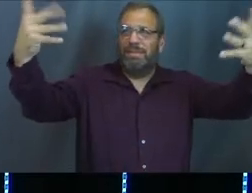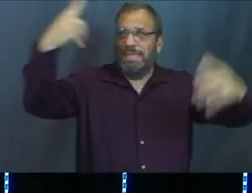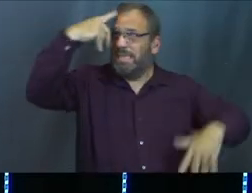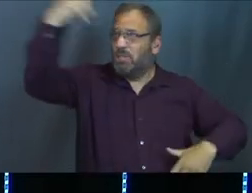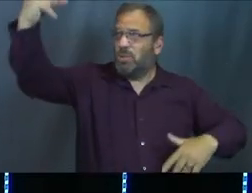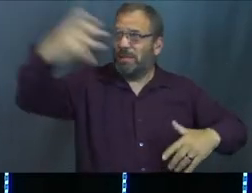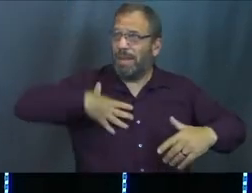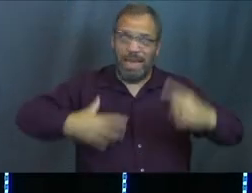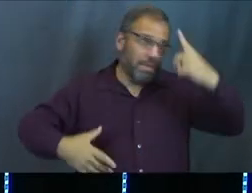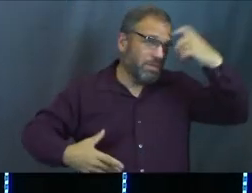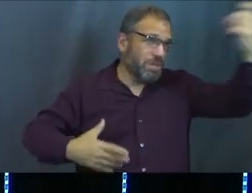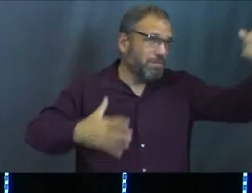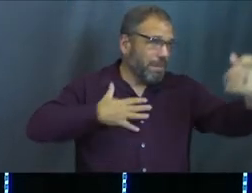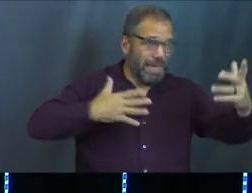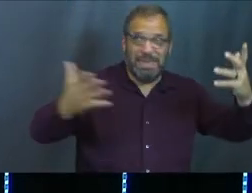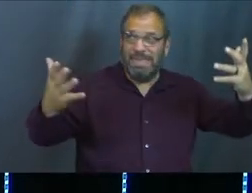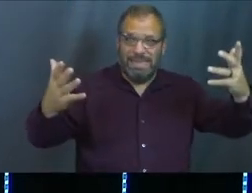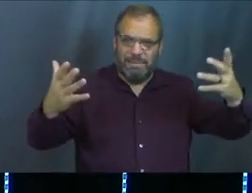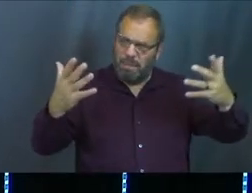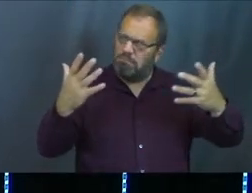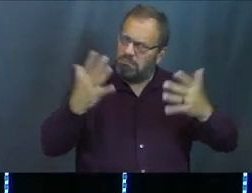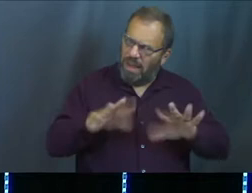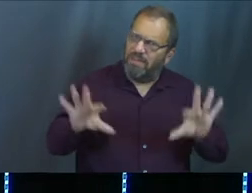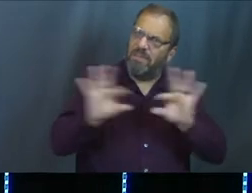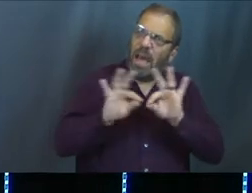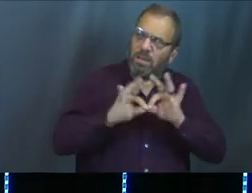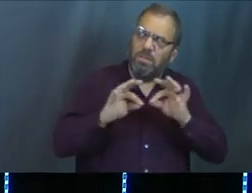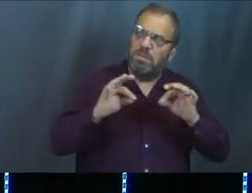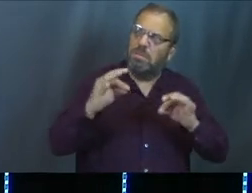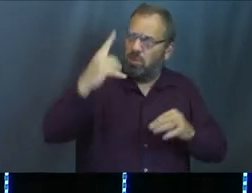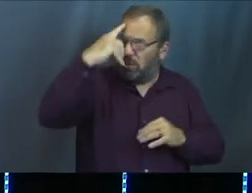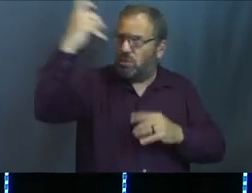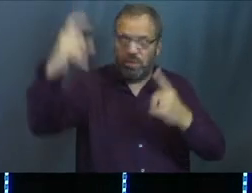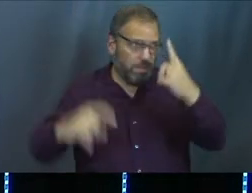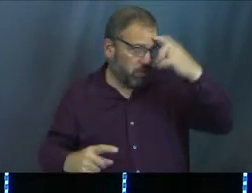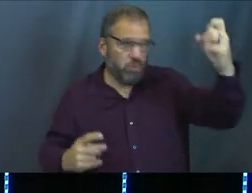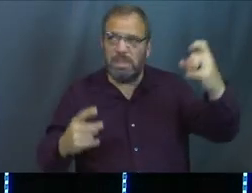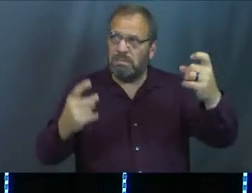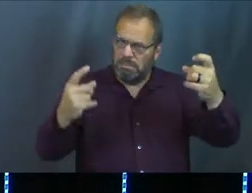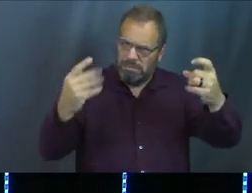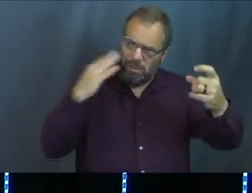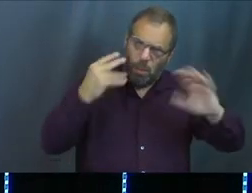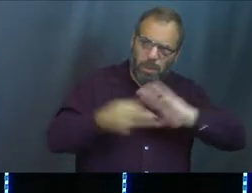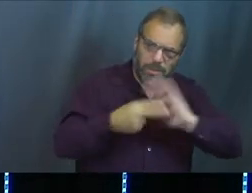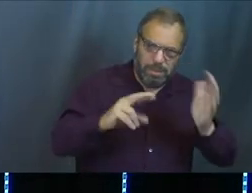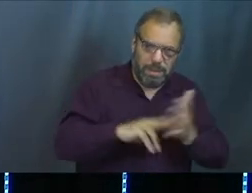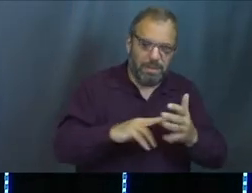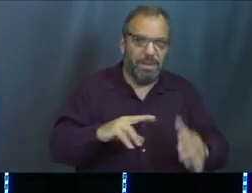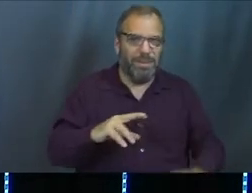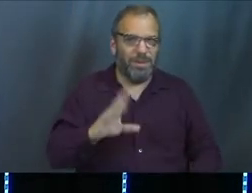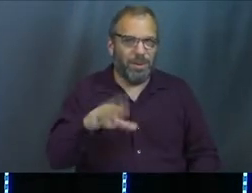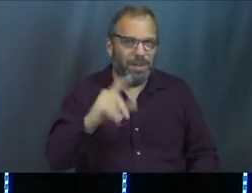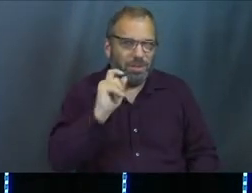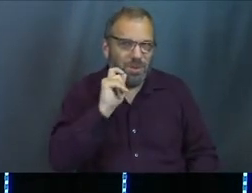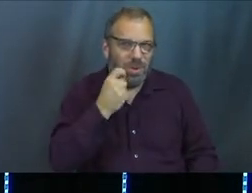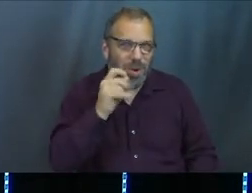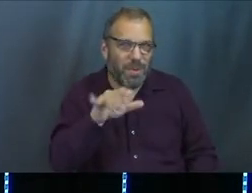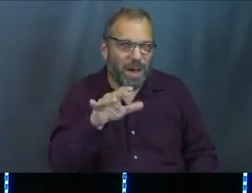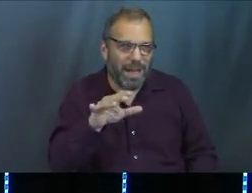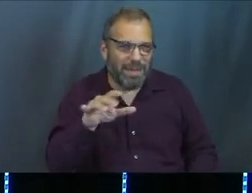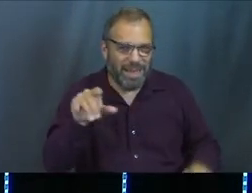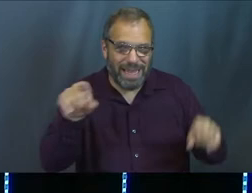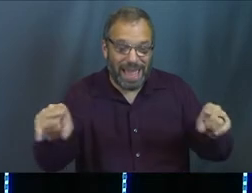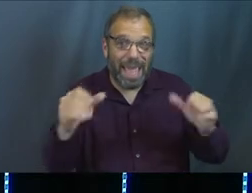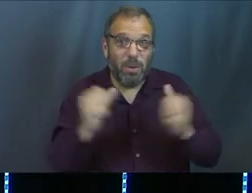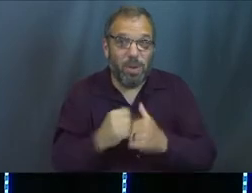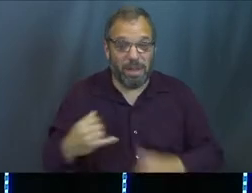dreams meant, but we feel like there's some value in these dreams, and we want to know what they mean. So this is a really cool thing, because how blessed are